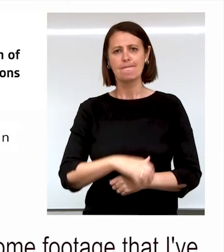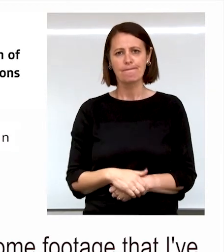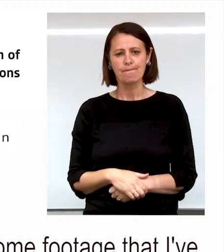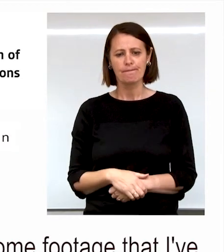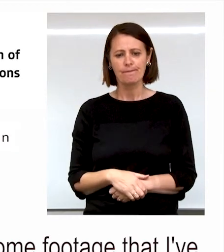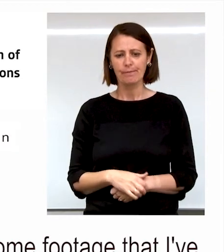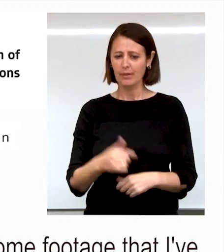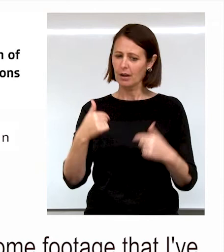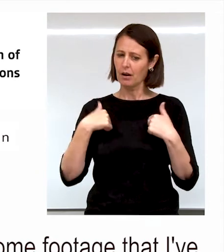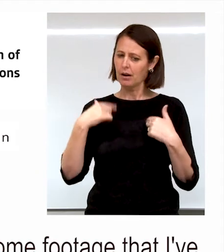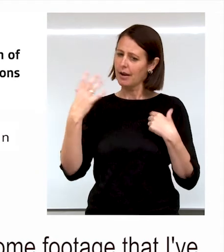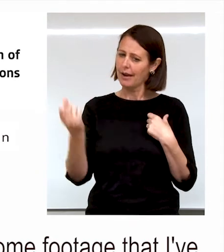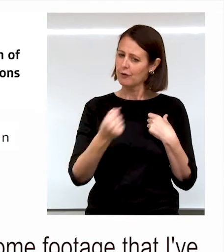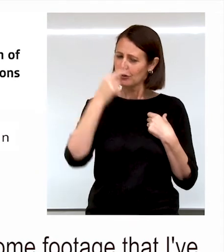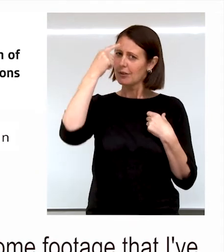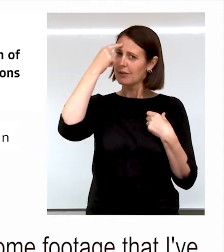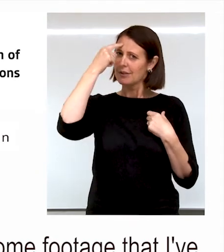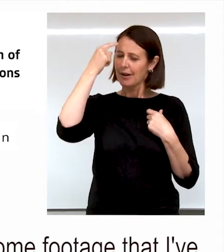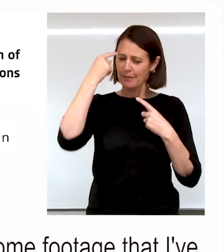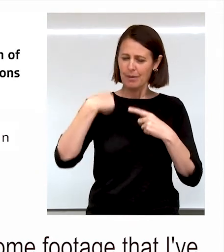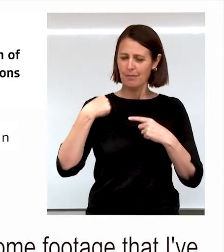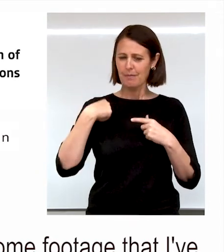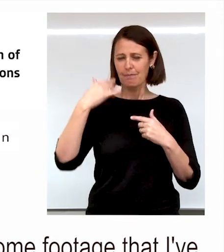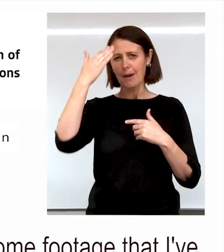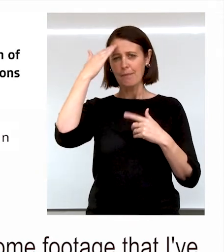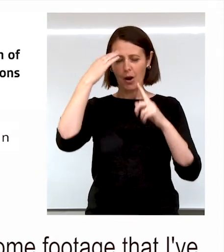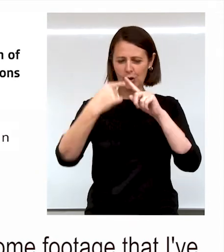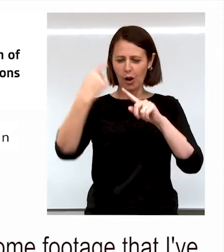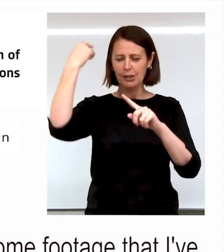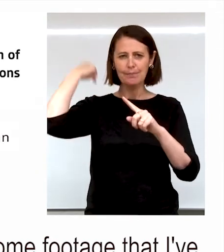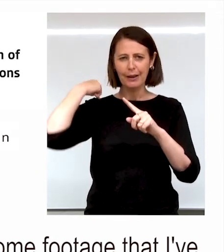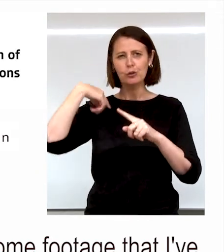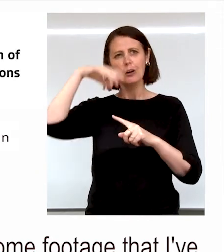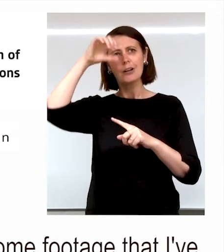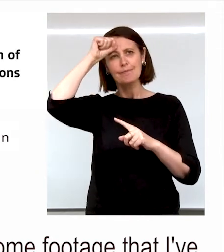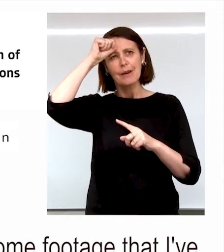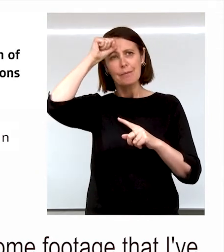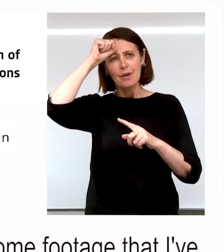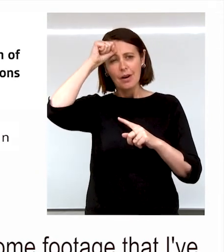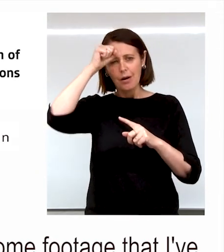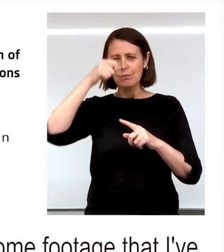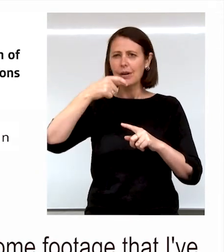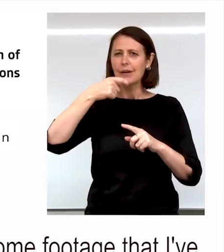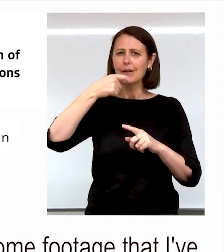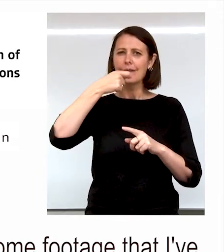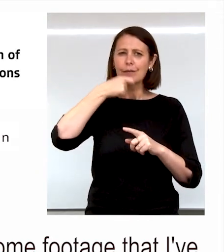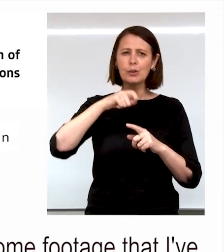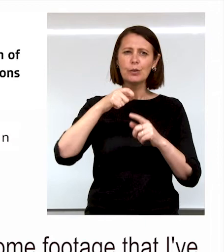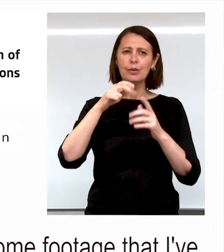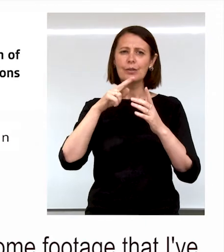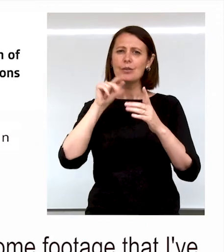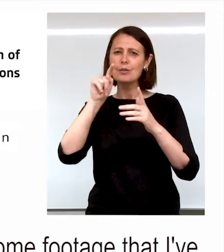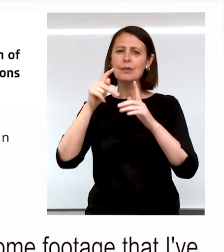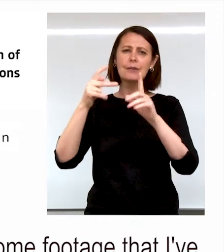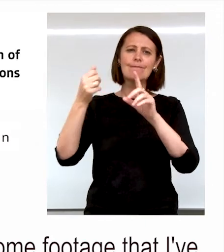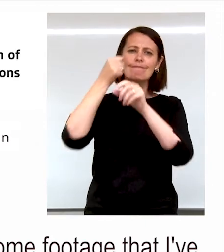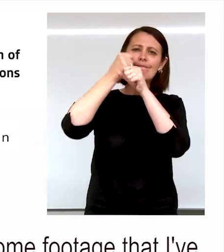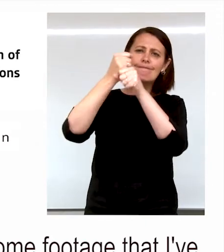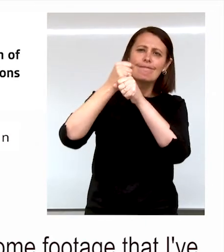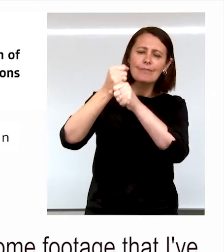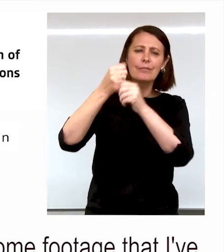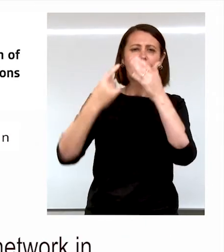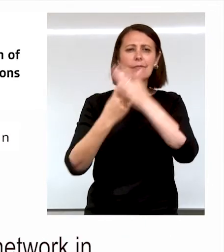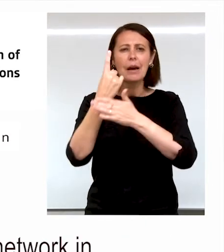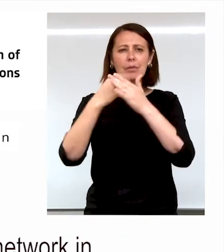I've got to say my mind goes back to some footage that I've watched recently of a couple of non-violent direct action protests in